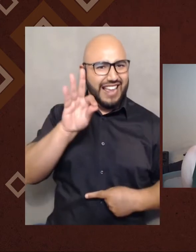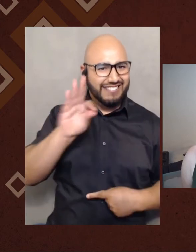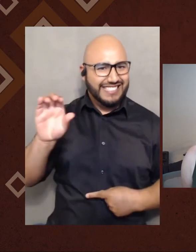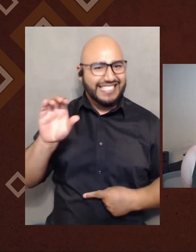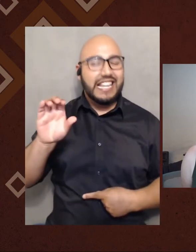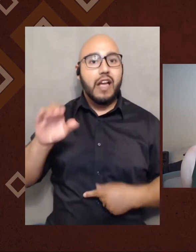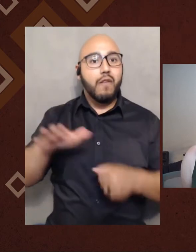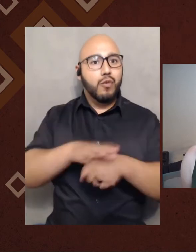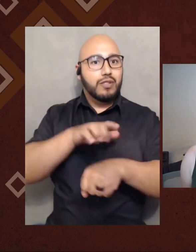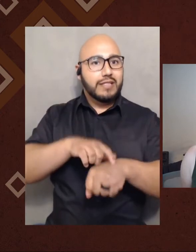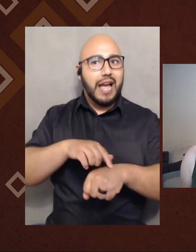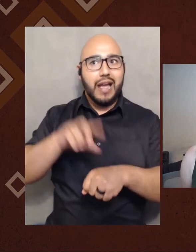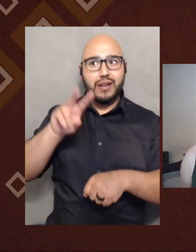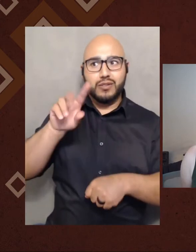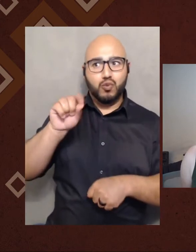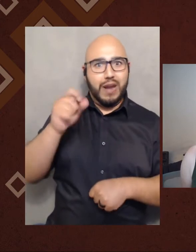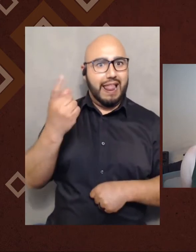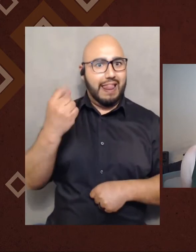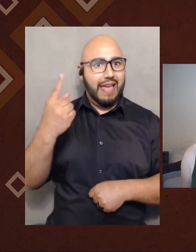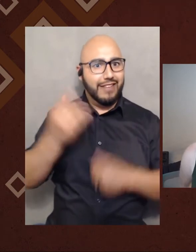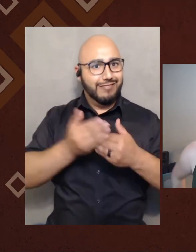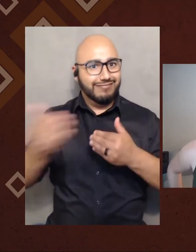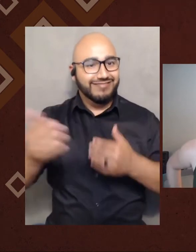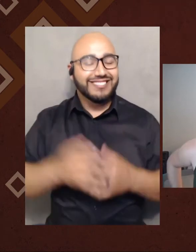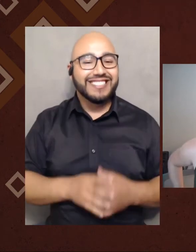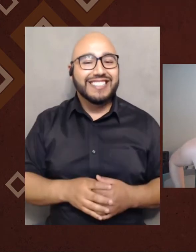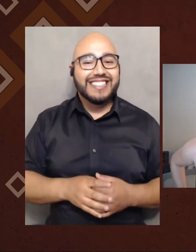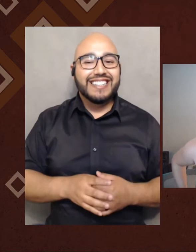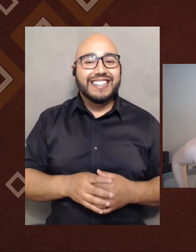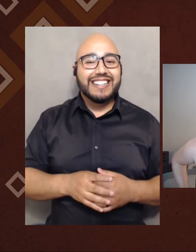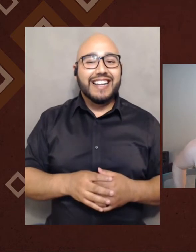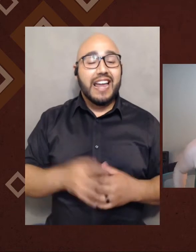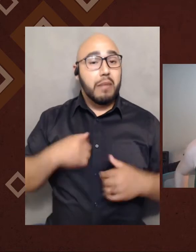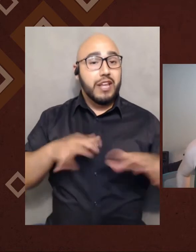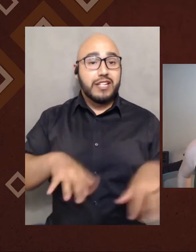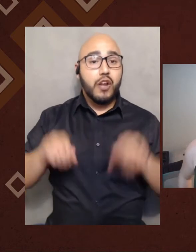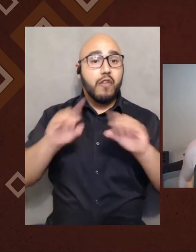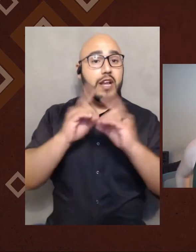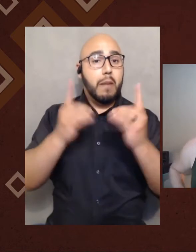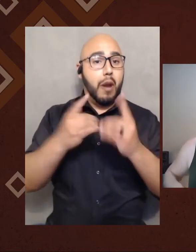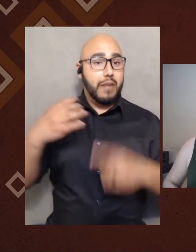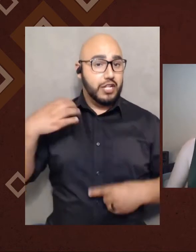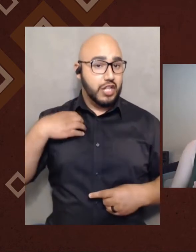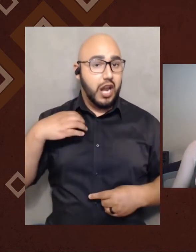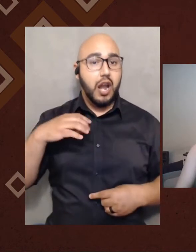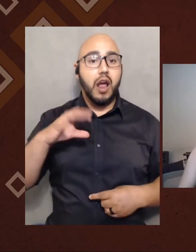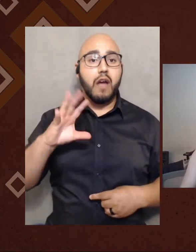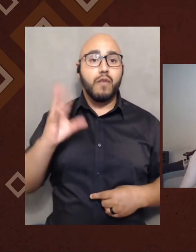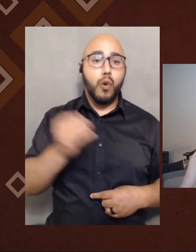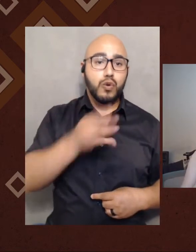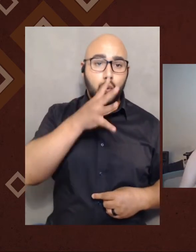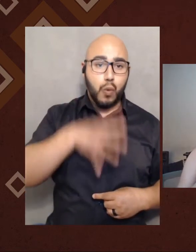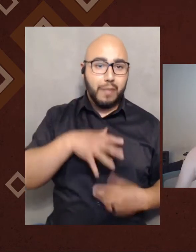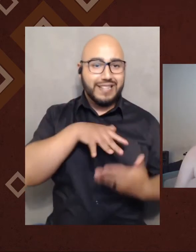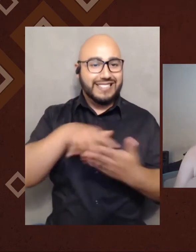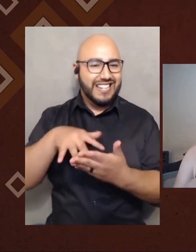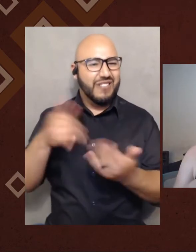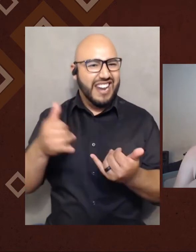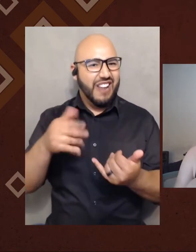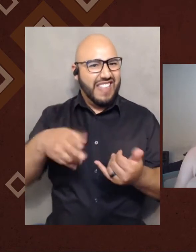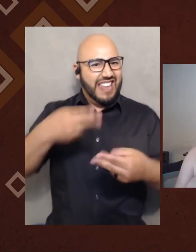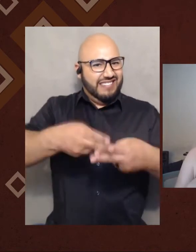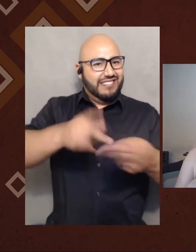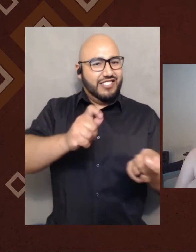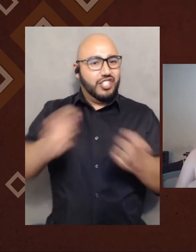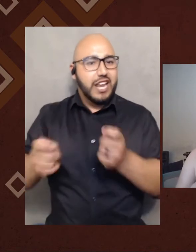and just most recently have taken over as department chair within cultural and women's studies, which is being renamed right now into the Department